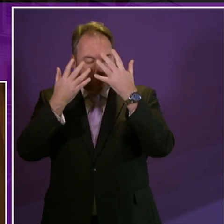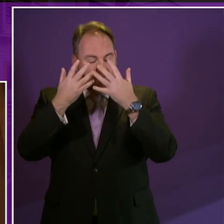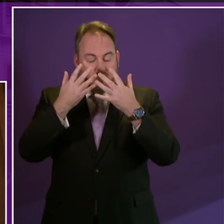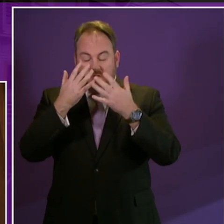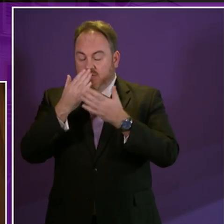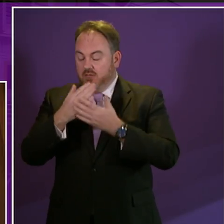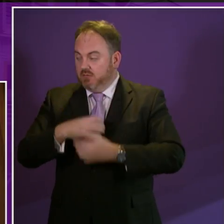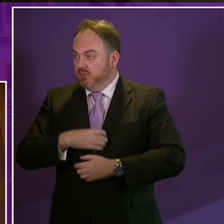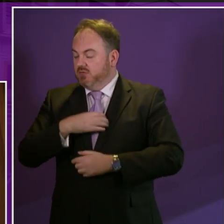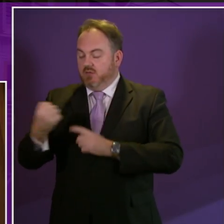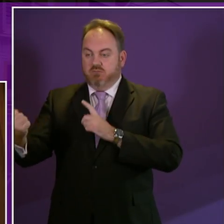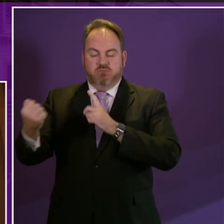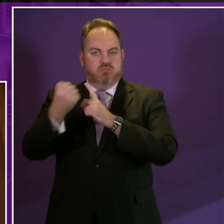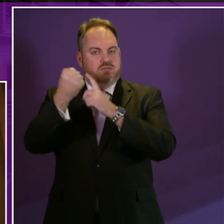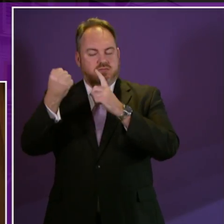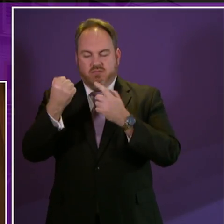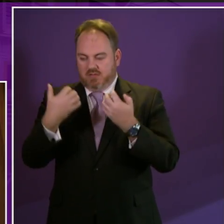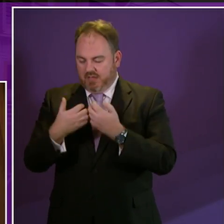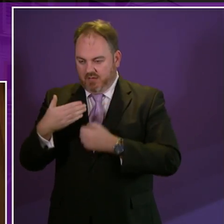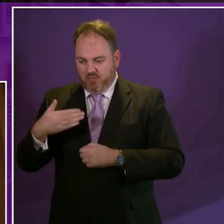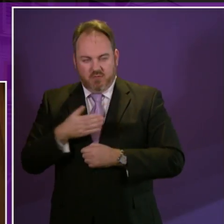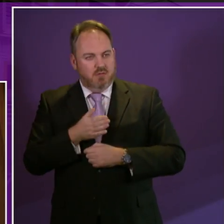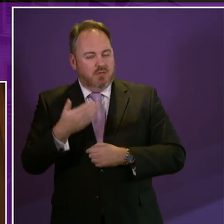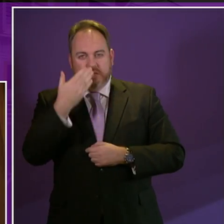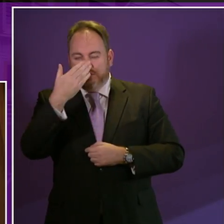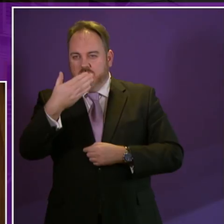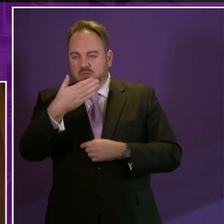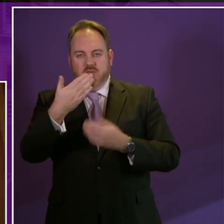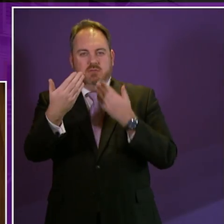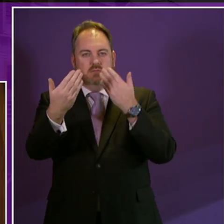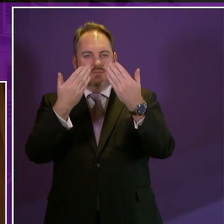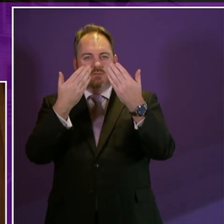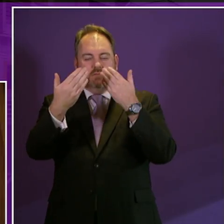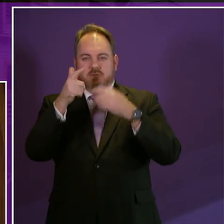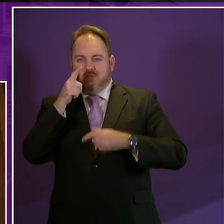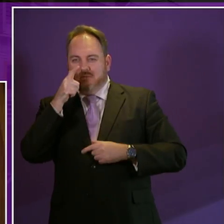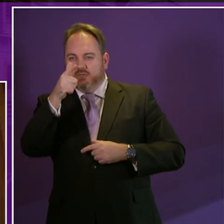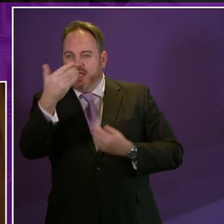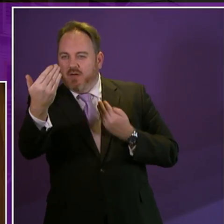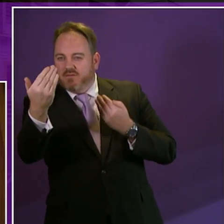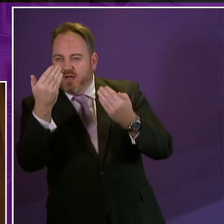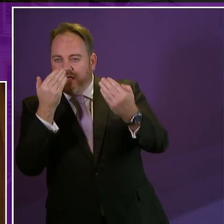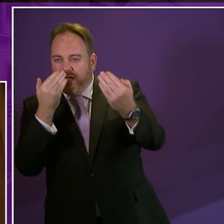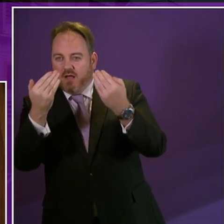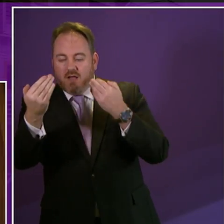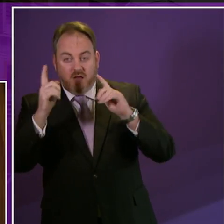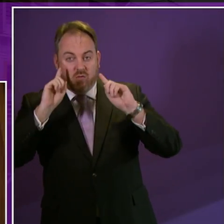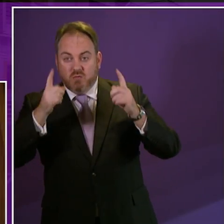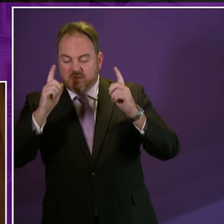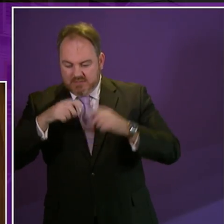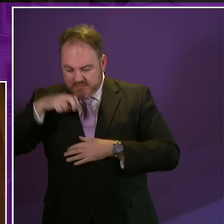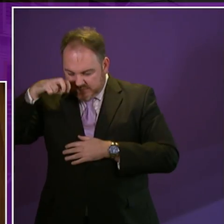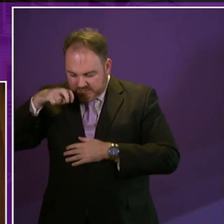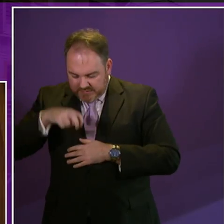see how difficult it was to access the building. I had difficulty with the depth of perception on the actual stairs.